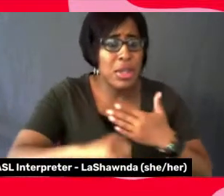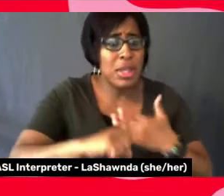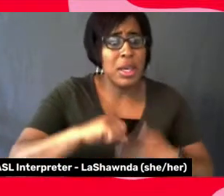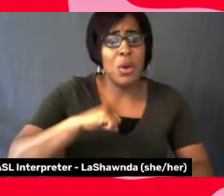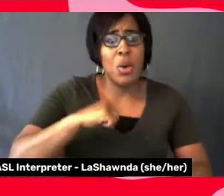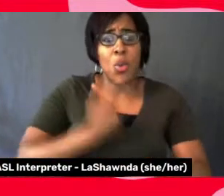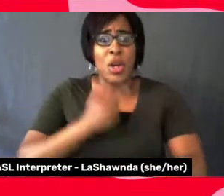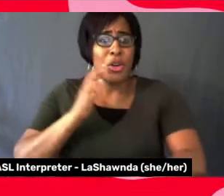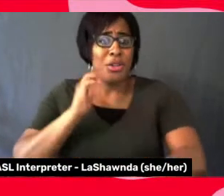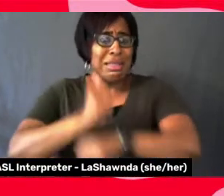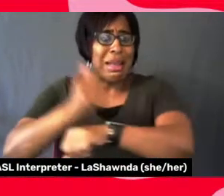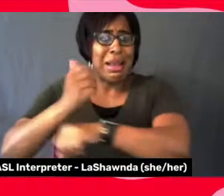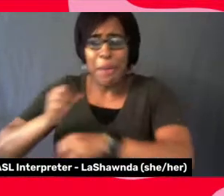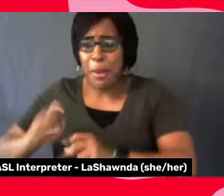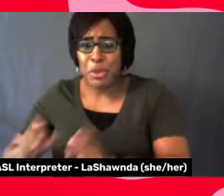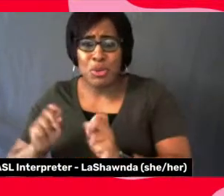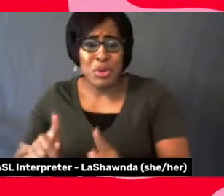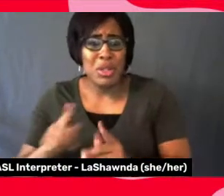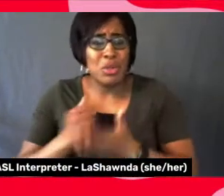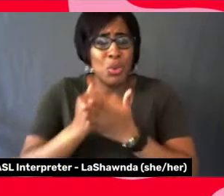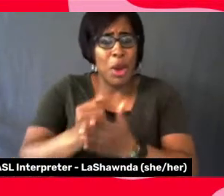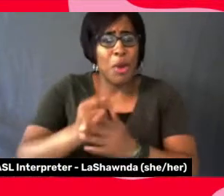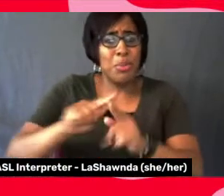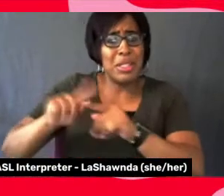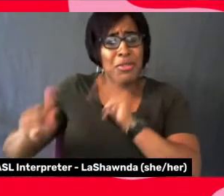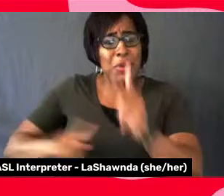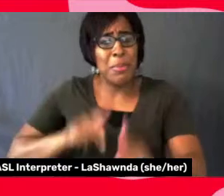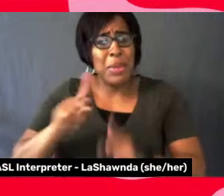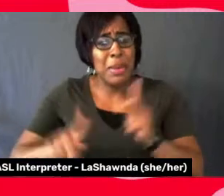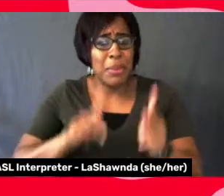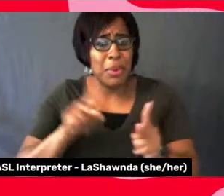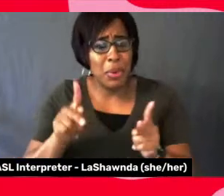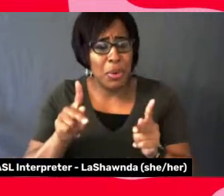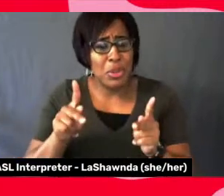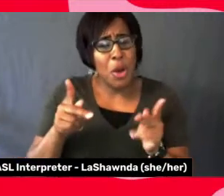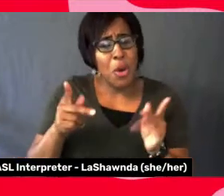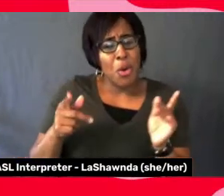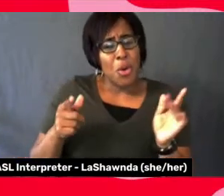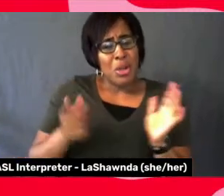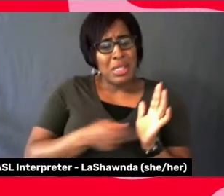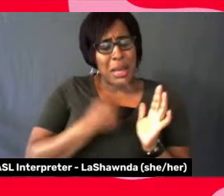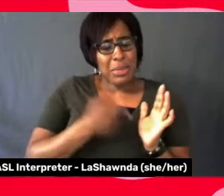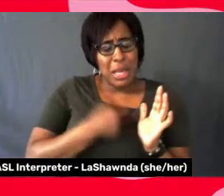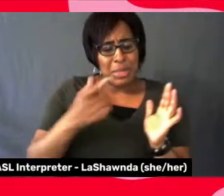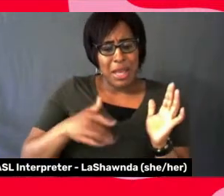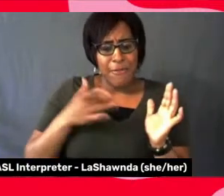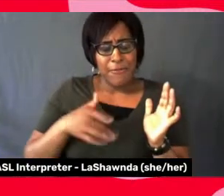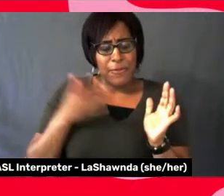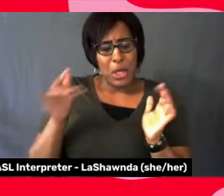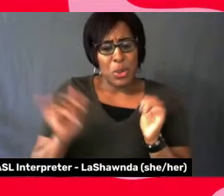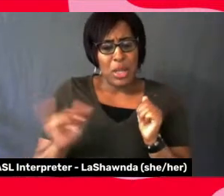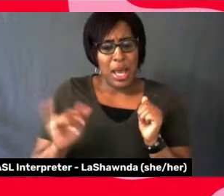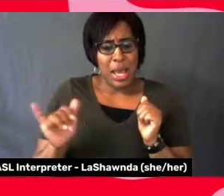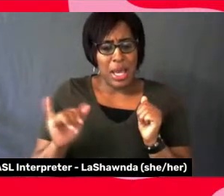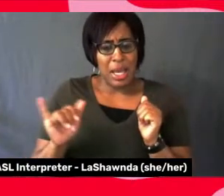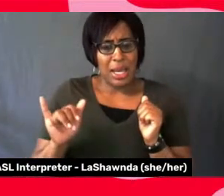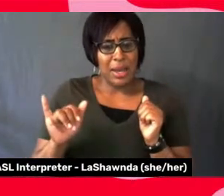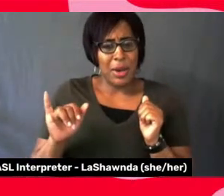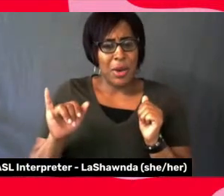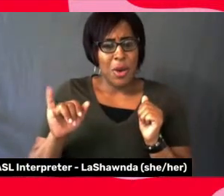in so many ways. And I, and so that compromise, sometimes I feel like there's a compromise of yourself